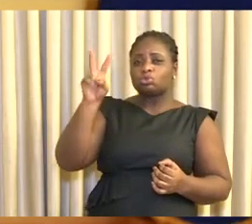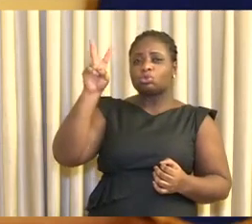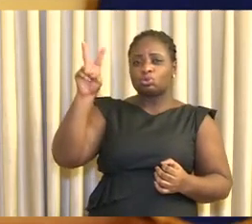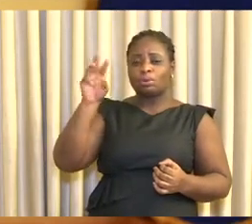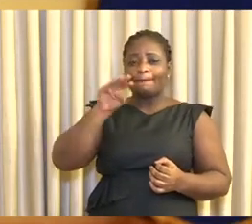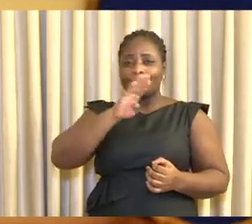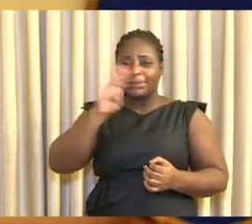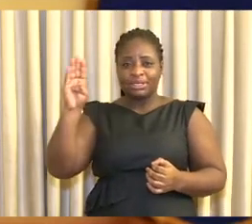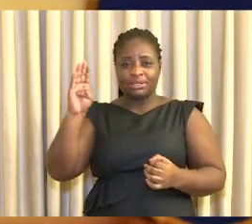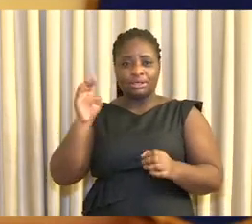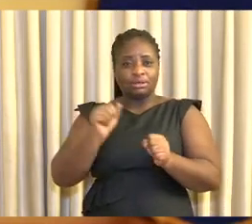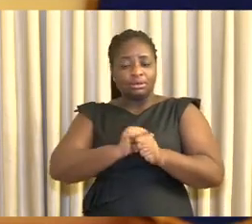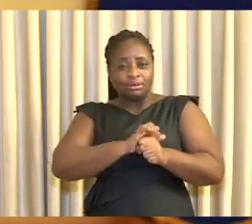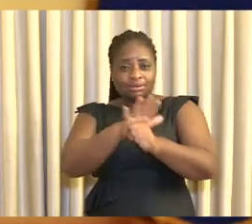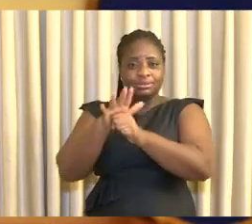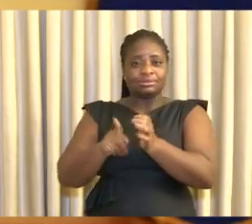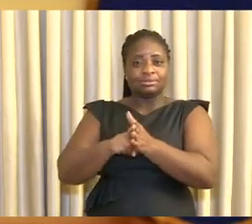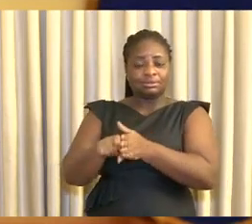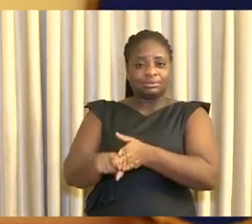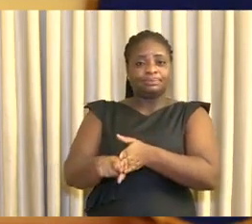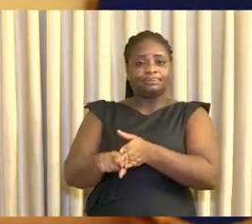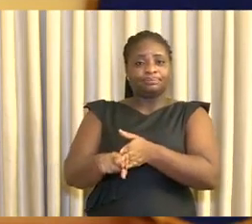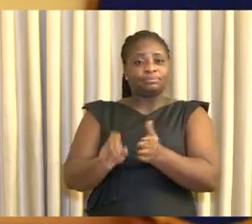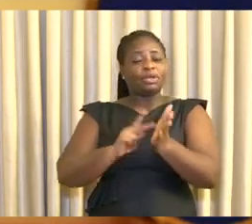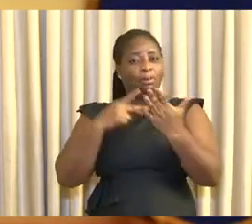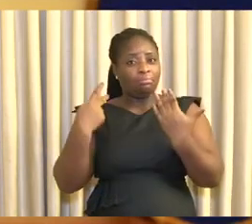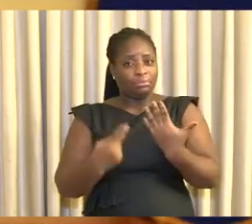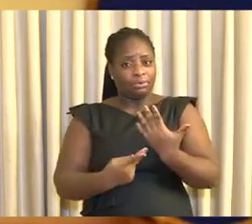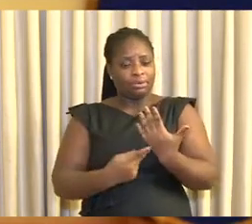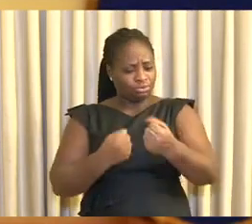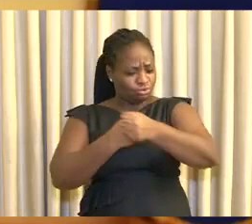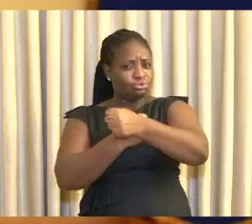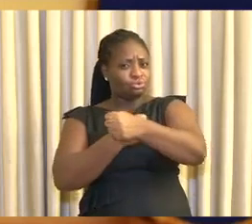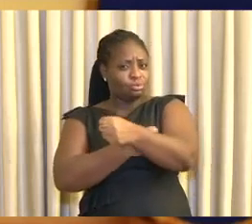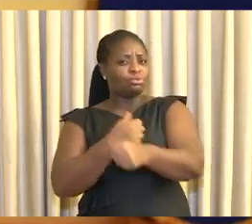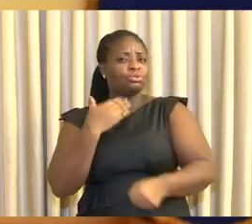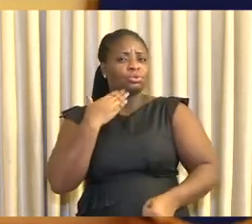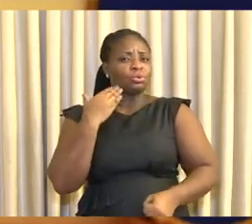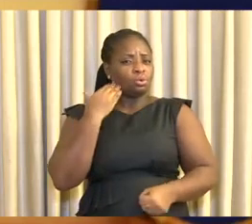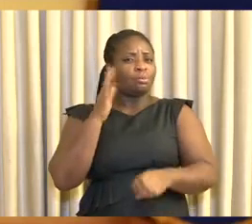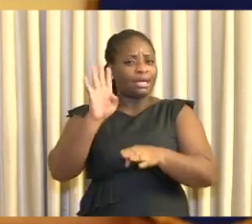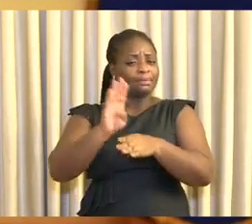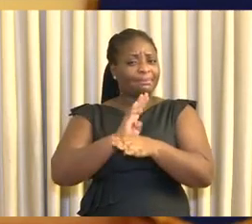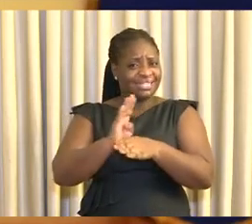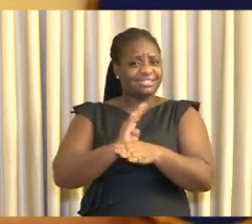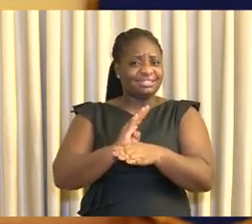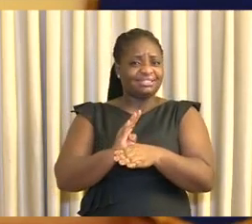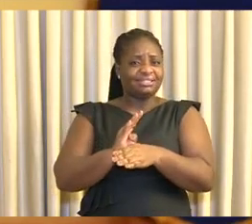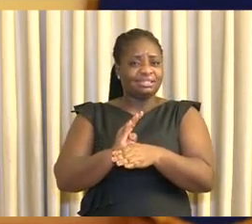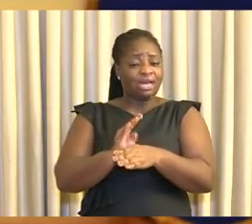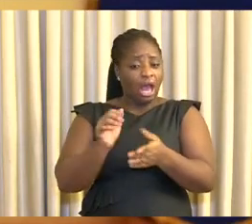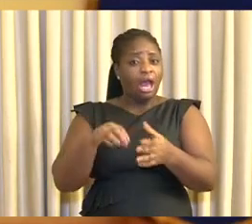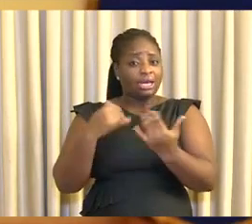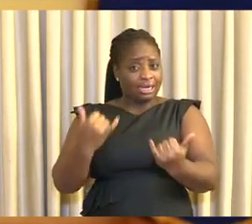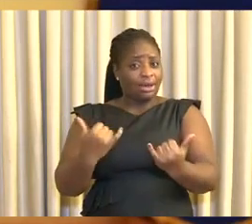coronavirus alleviation program to support households and businesses. Out of